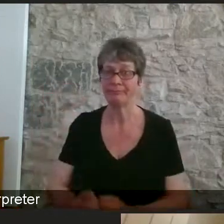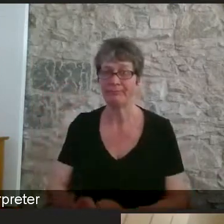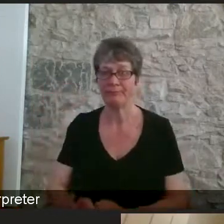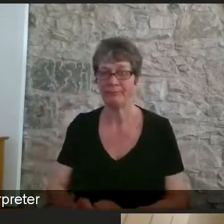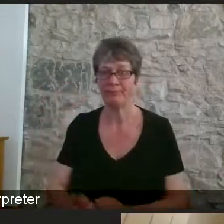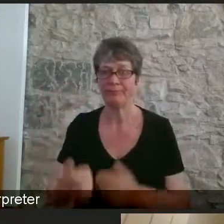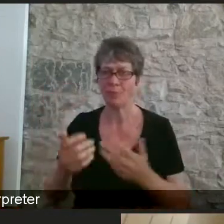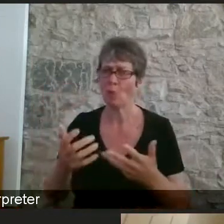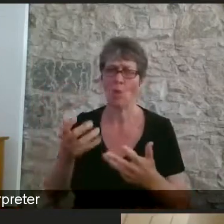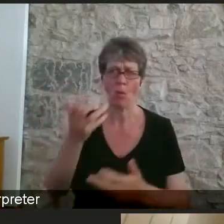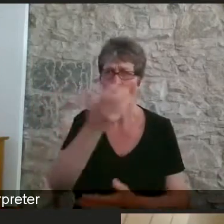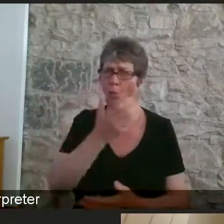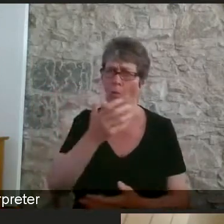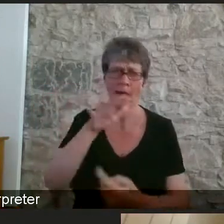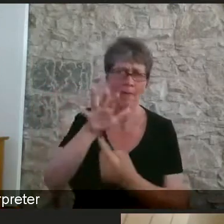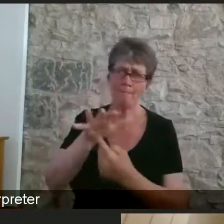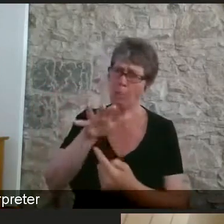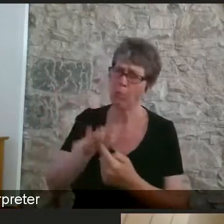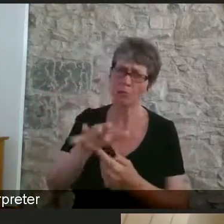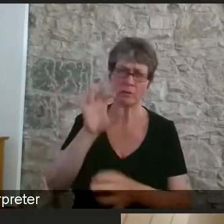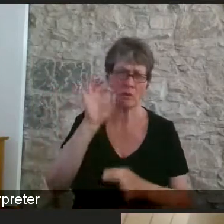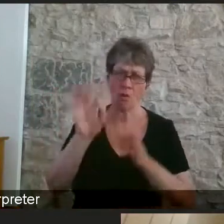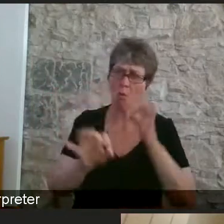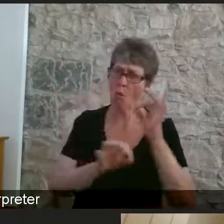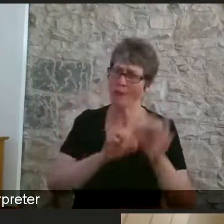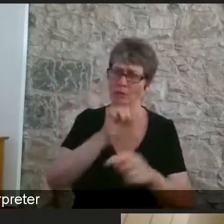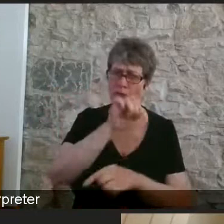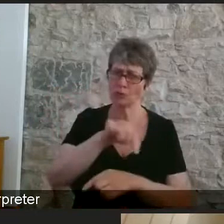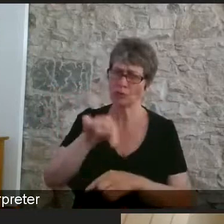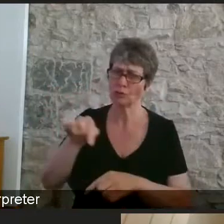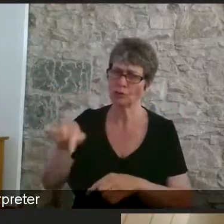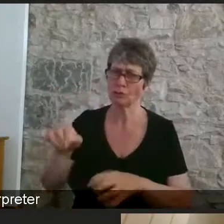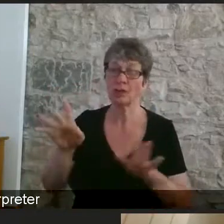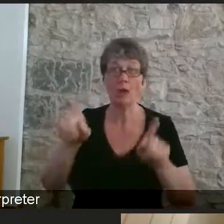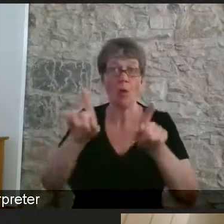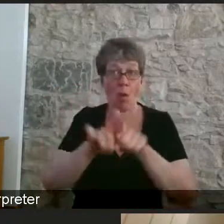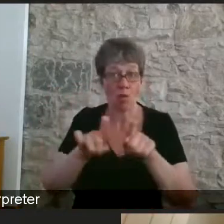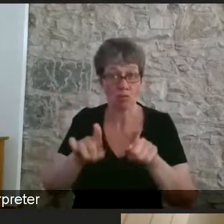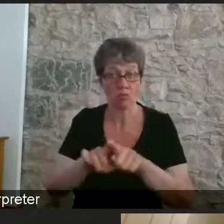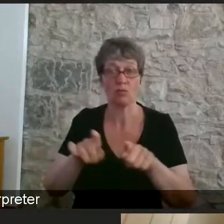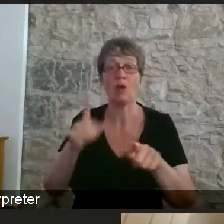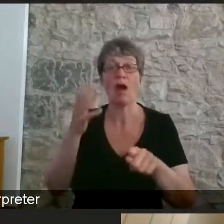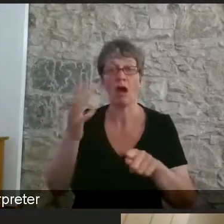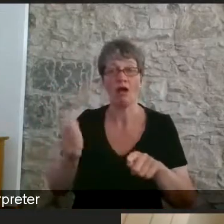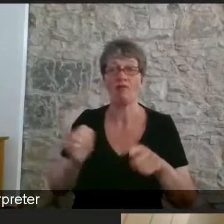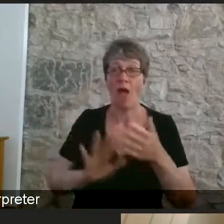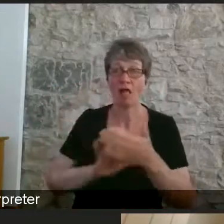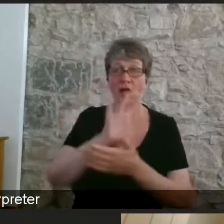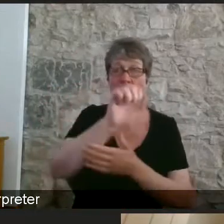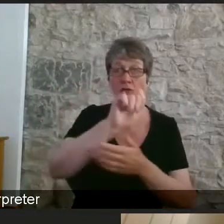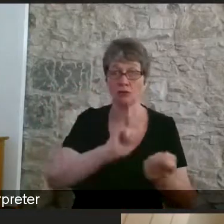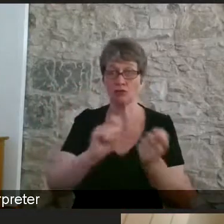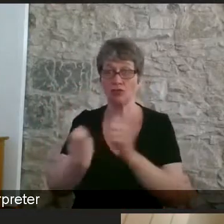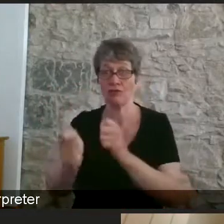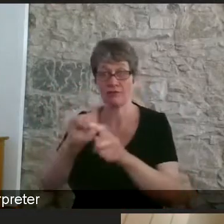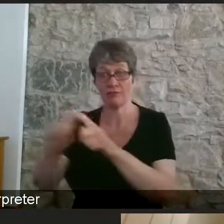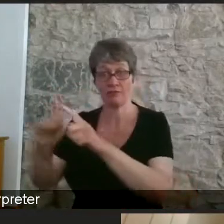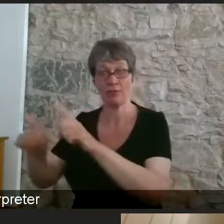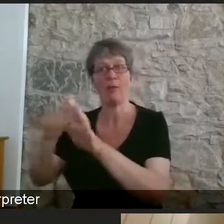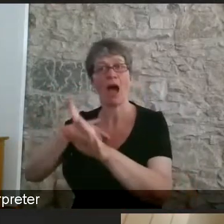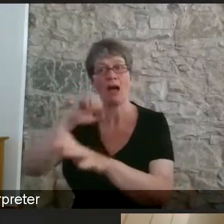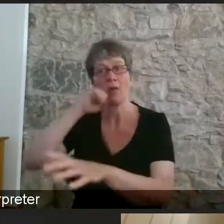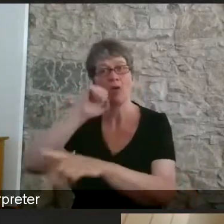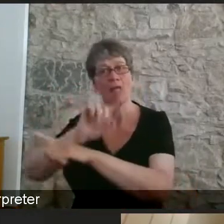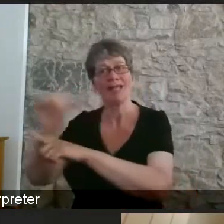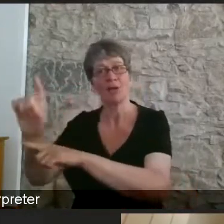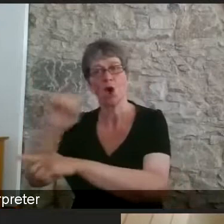extremely important questions. There are other cultural shifts that I would like to talk about later on. Geoffrey Mitchell Thank you for